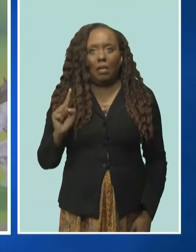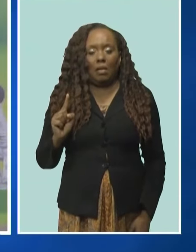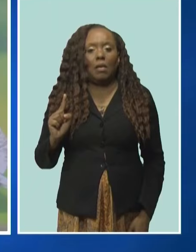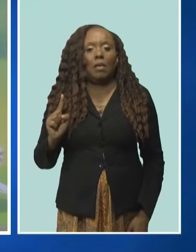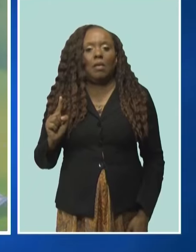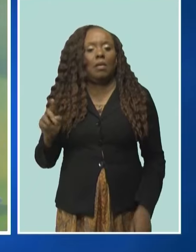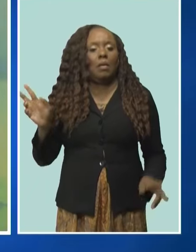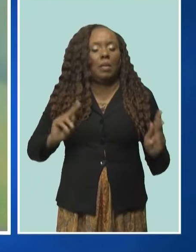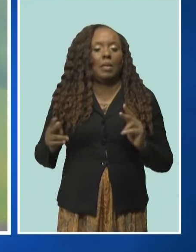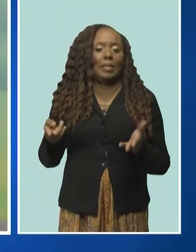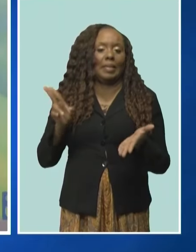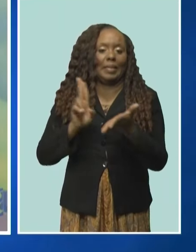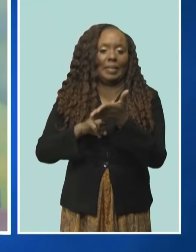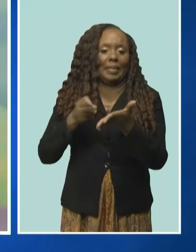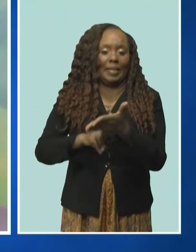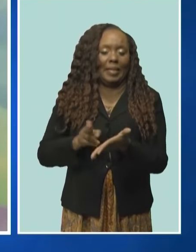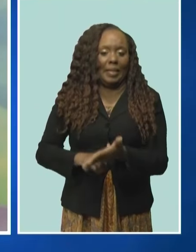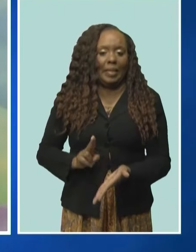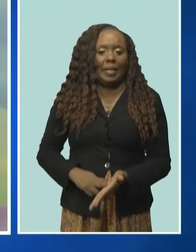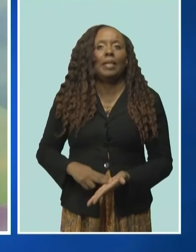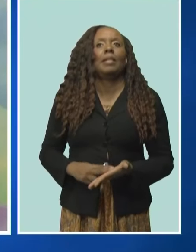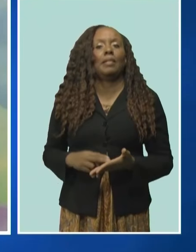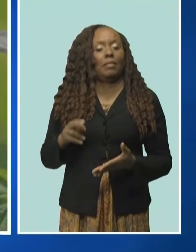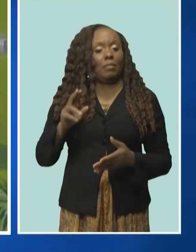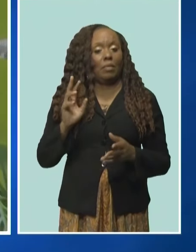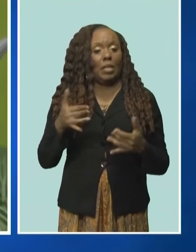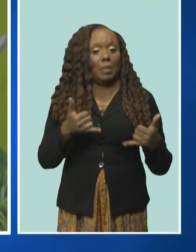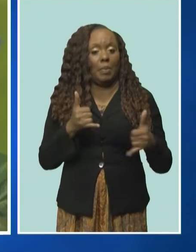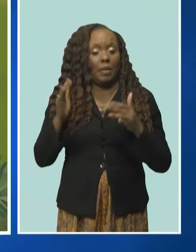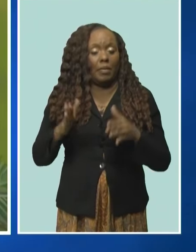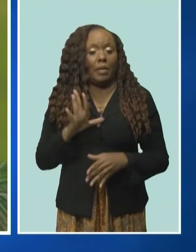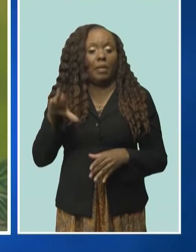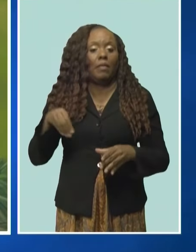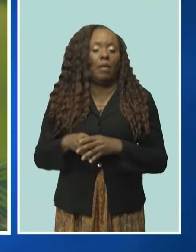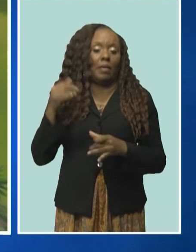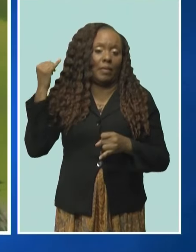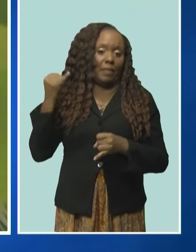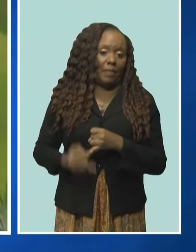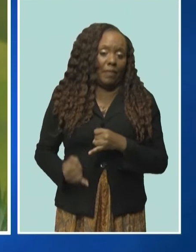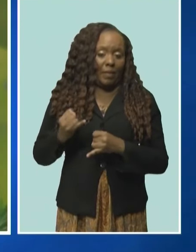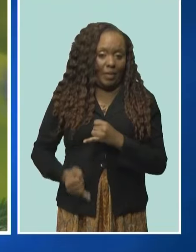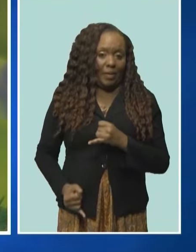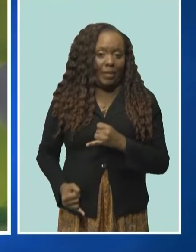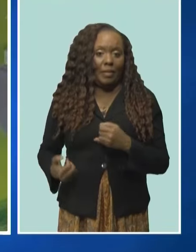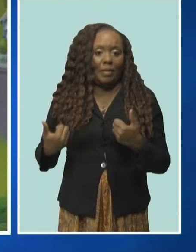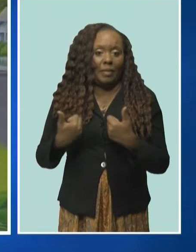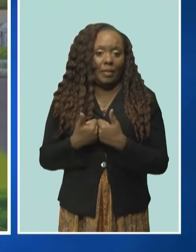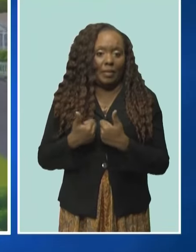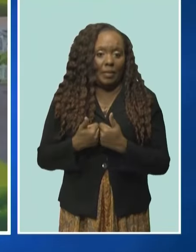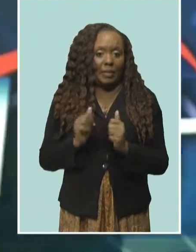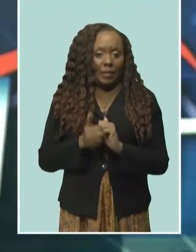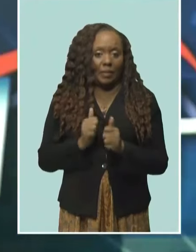signatures of the players taking part in the final. Trevor Thorne, CBC News.